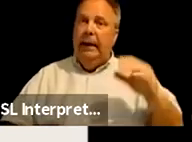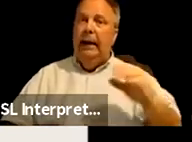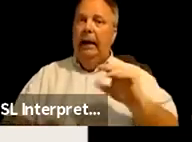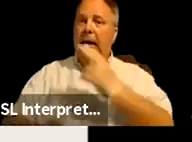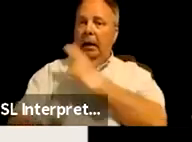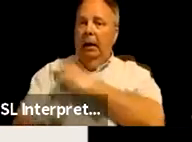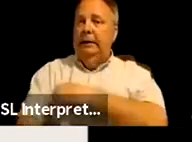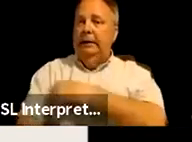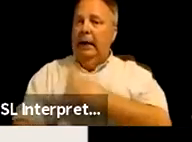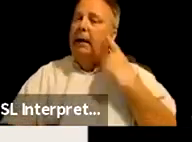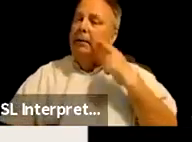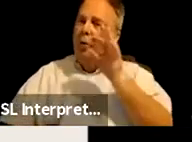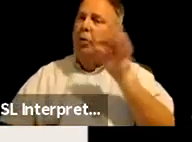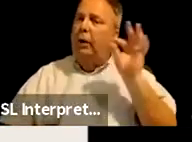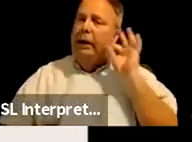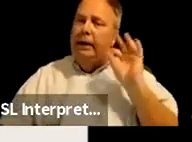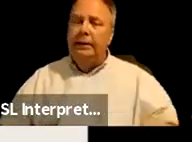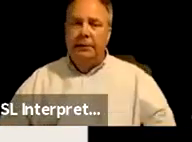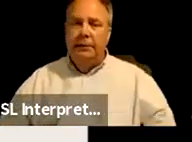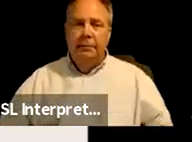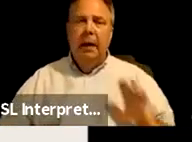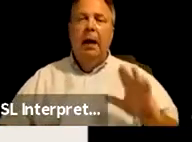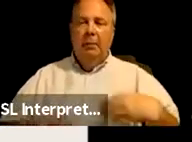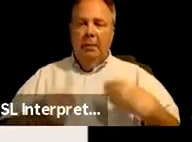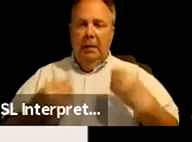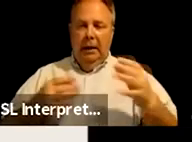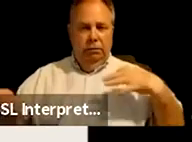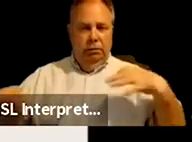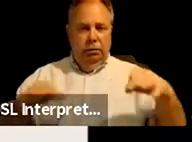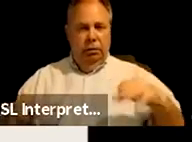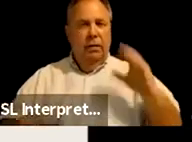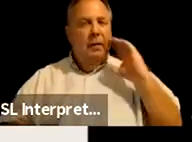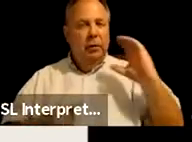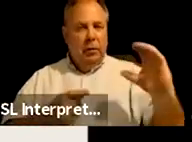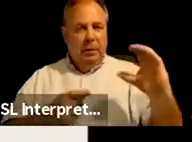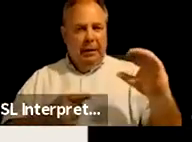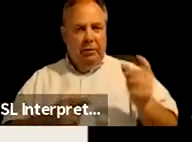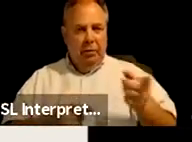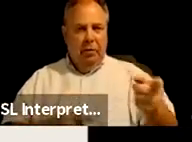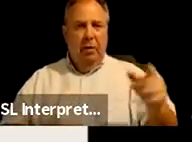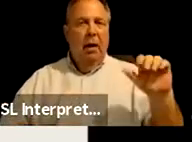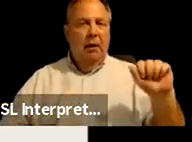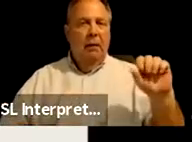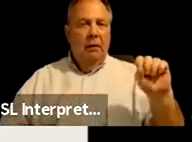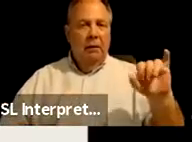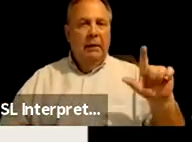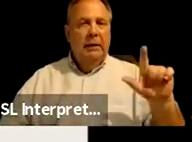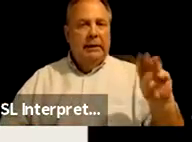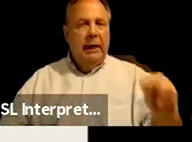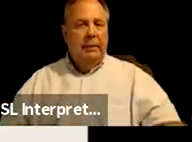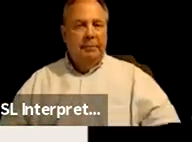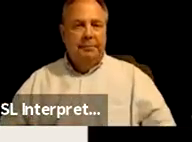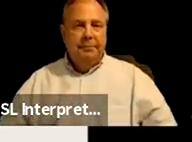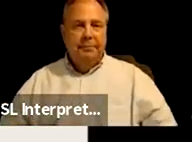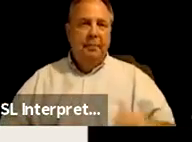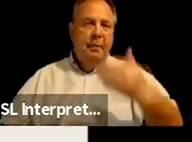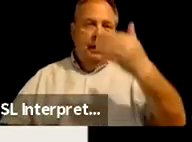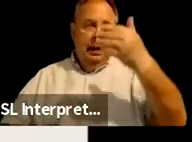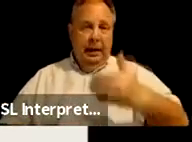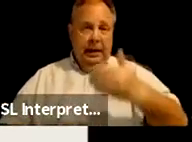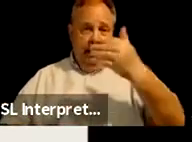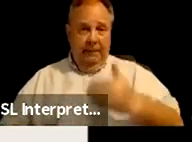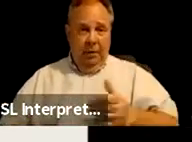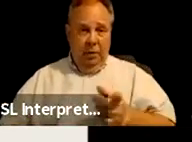Um, so I'm going to give an image description because there's a picture of the asylum up. So in the foreground